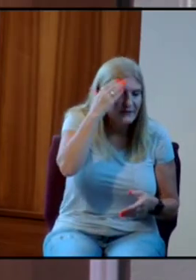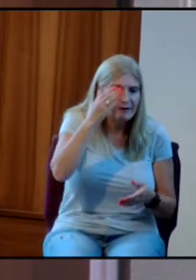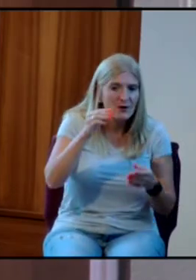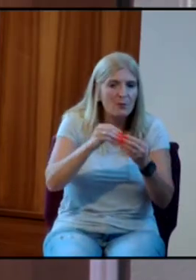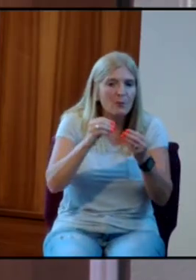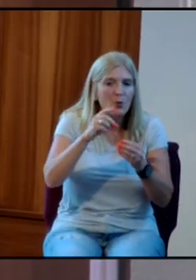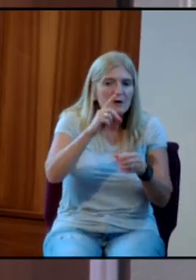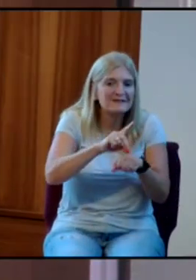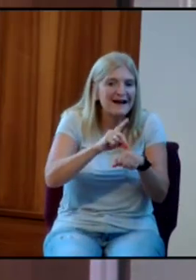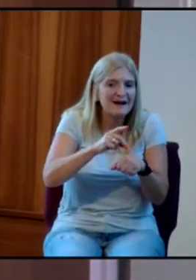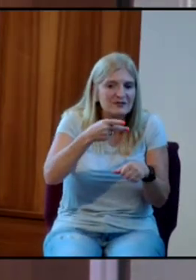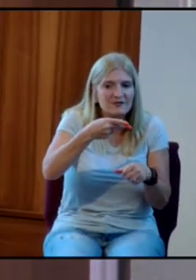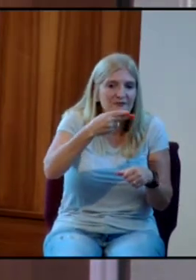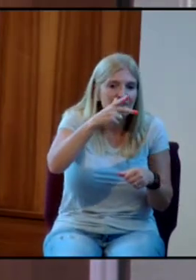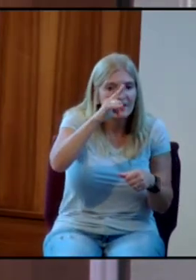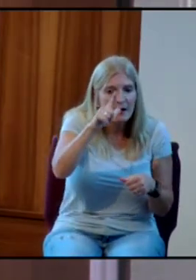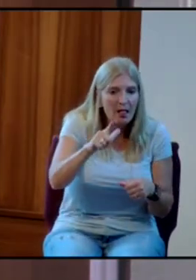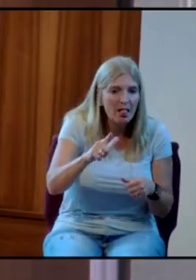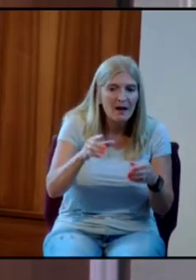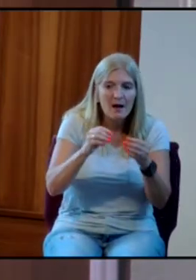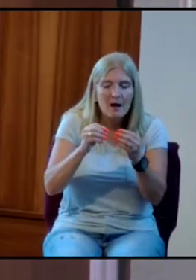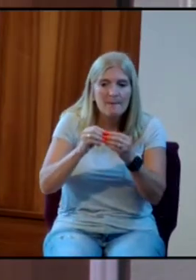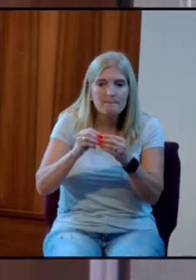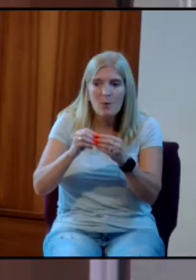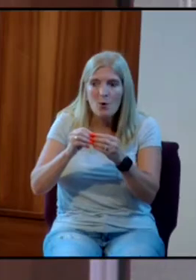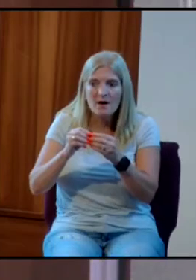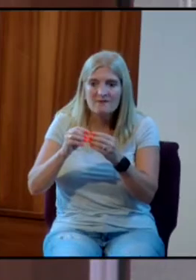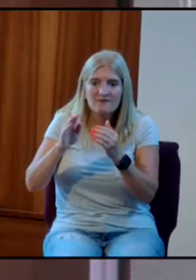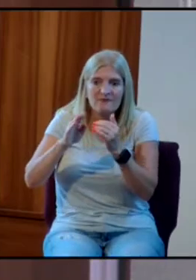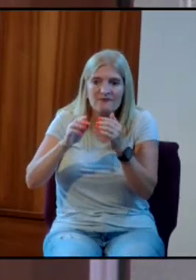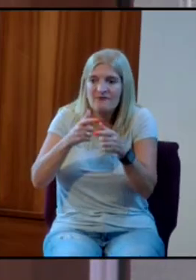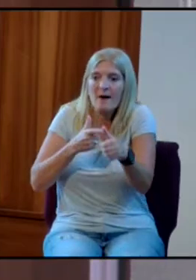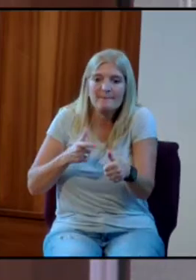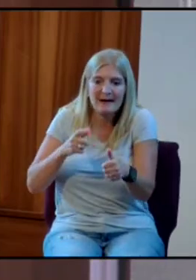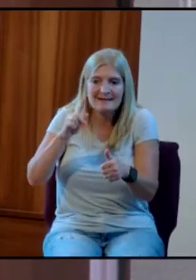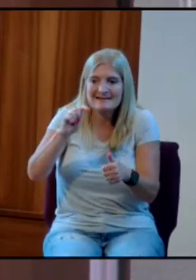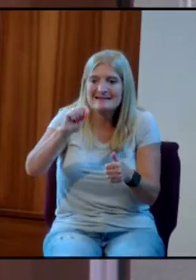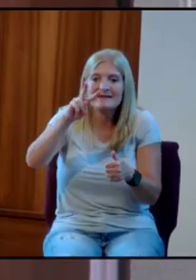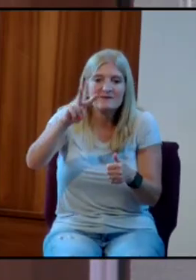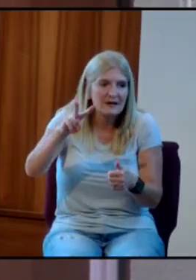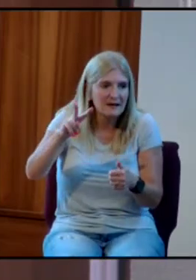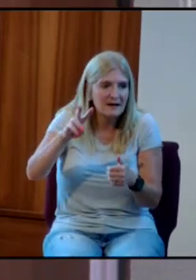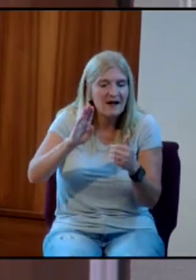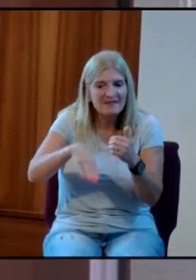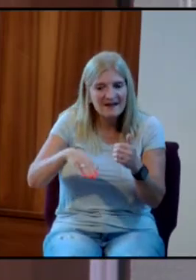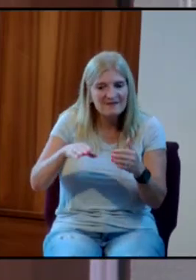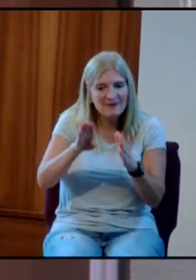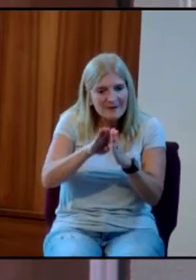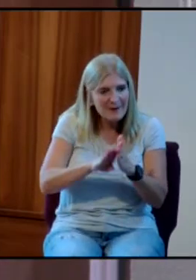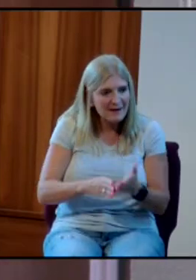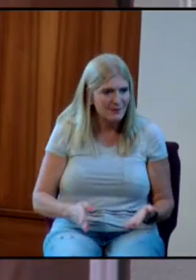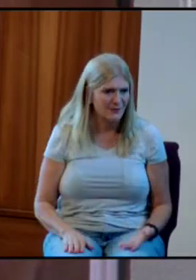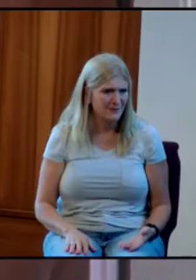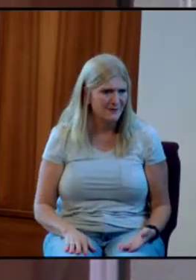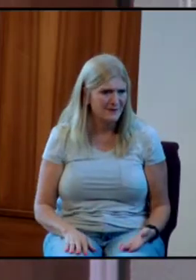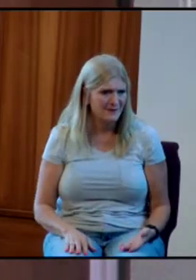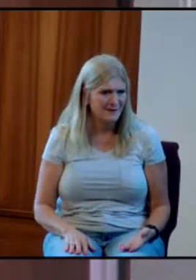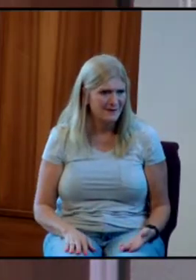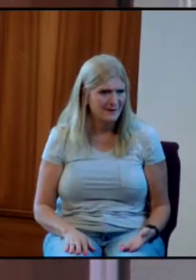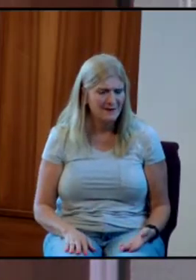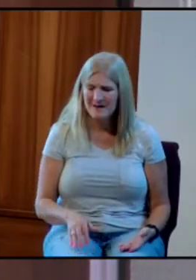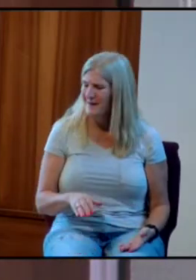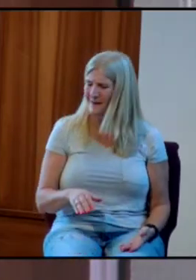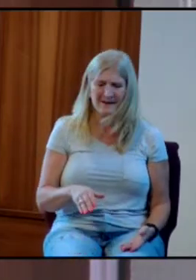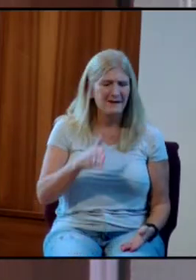Their idea of a good person comes from a TV talk show host. Church, surely you know that's